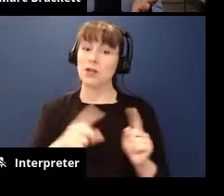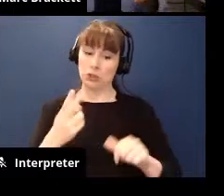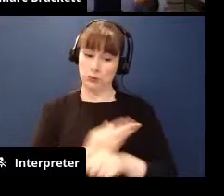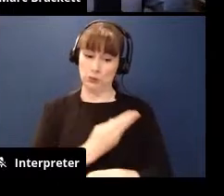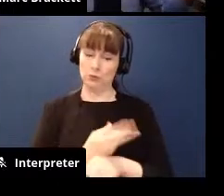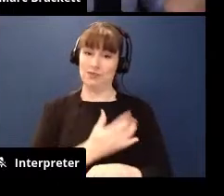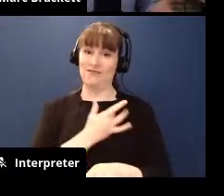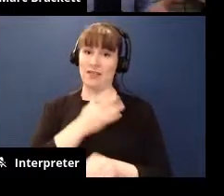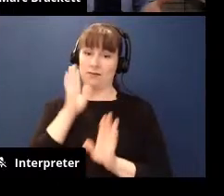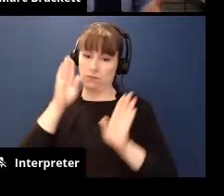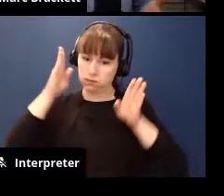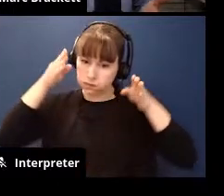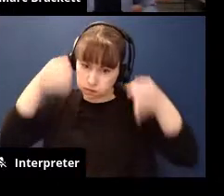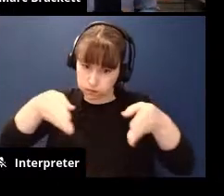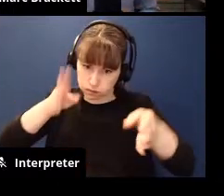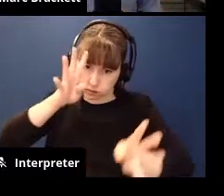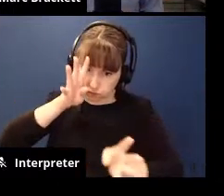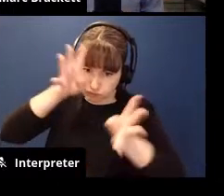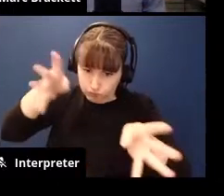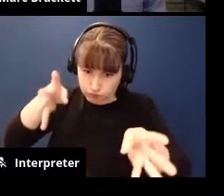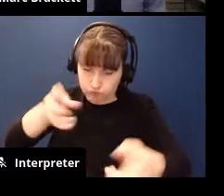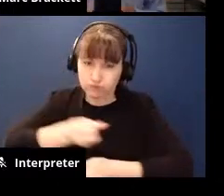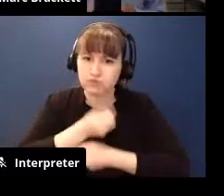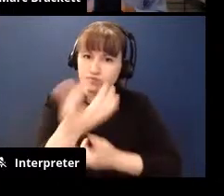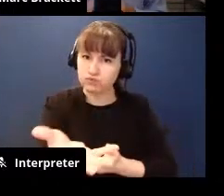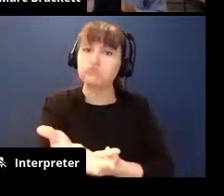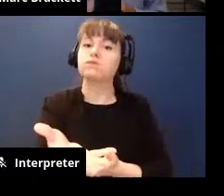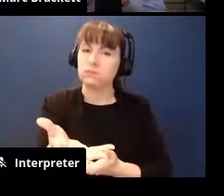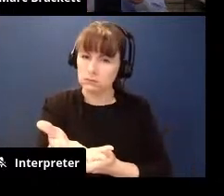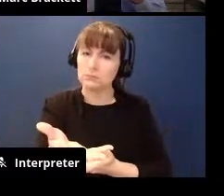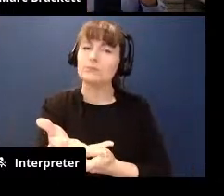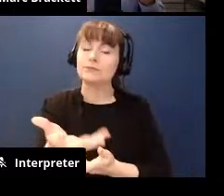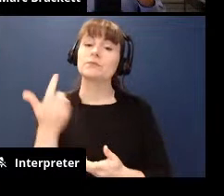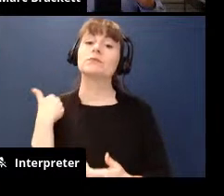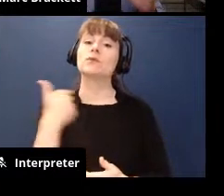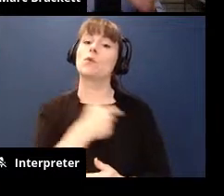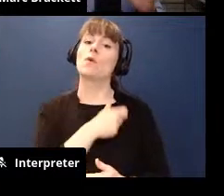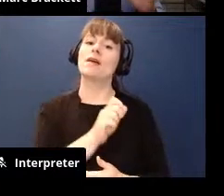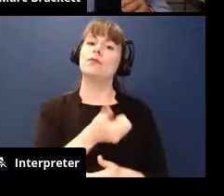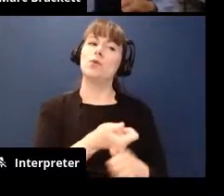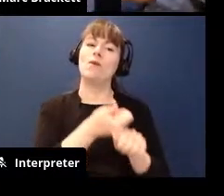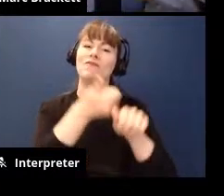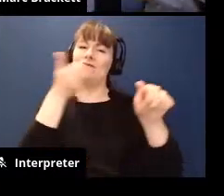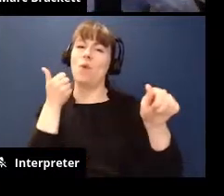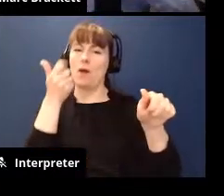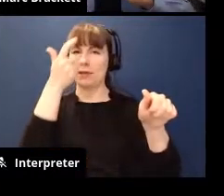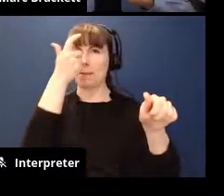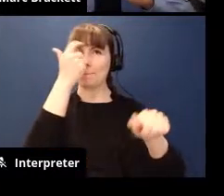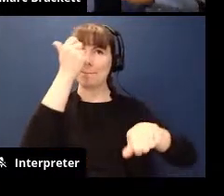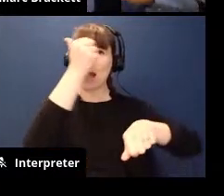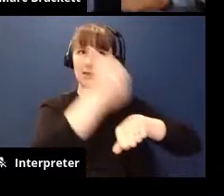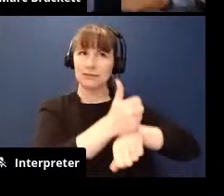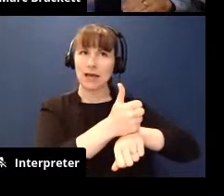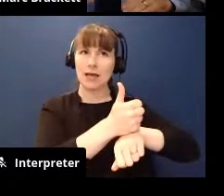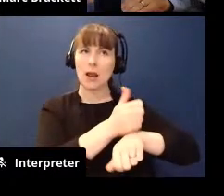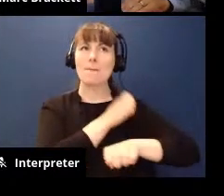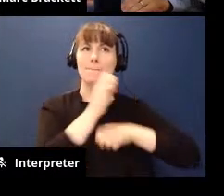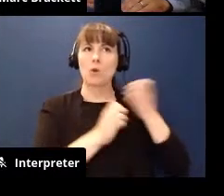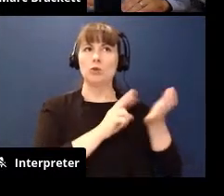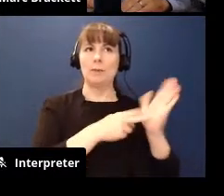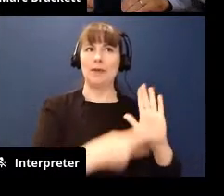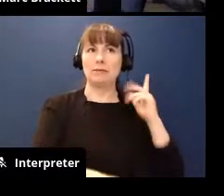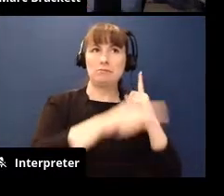those feelings into creativity so we just got to move away from the mindset that emotions are good and bad